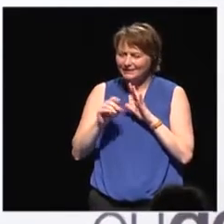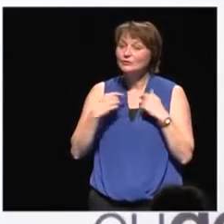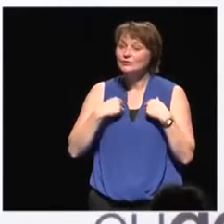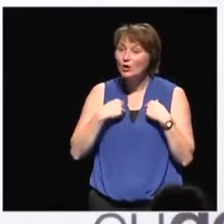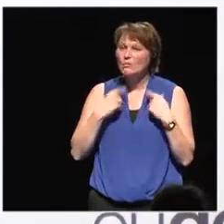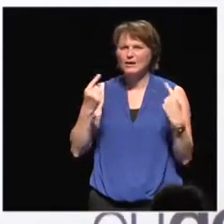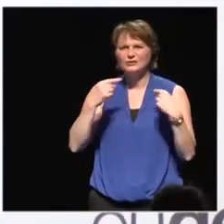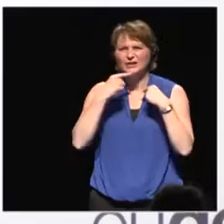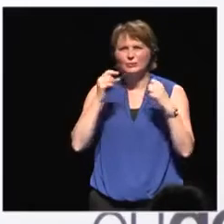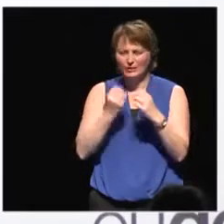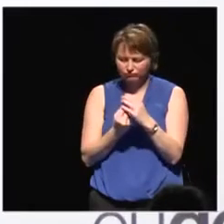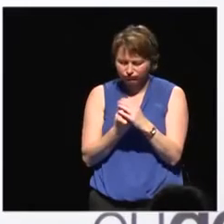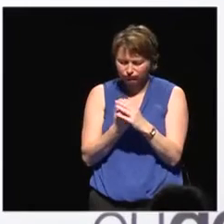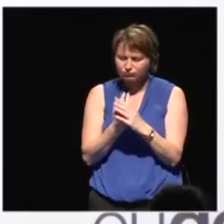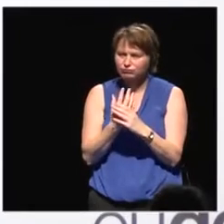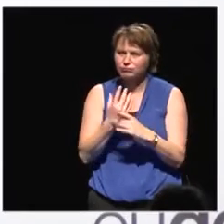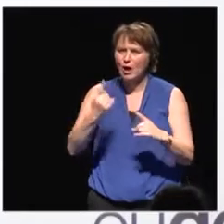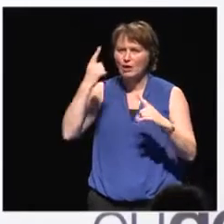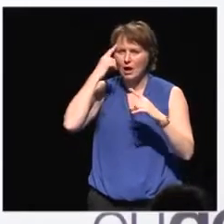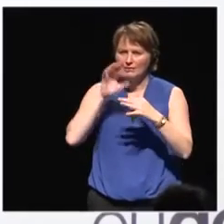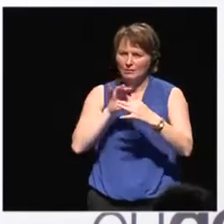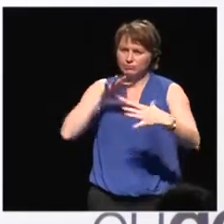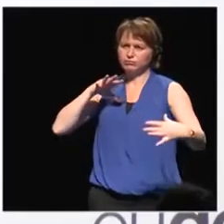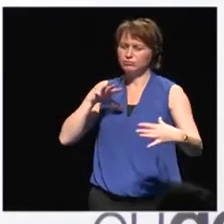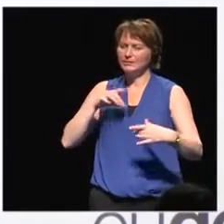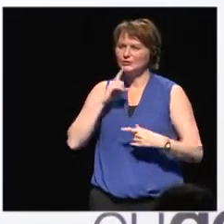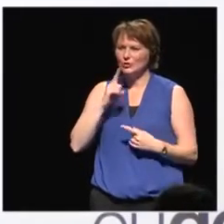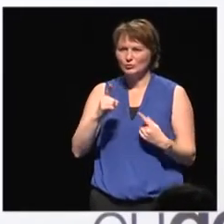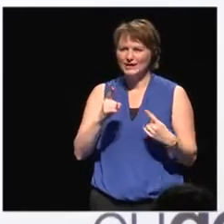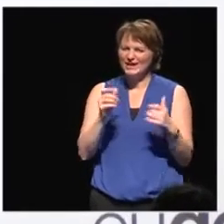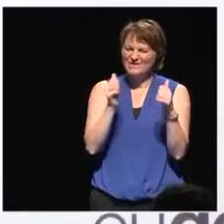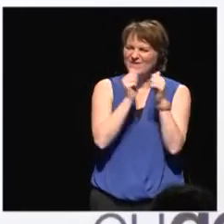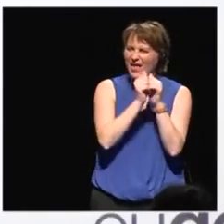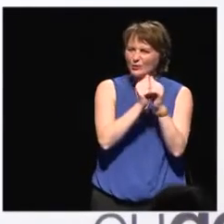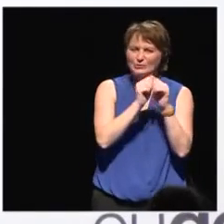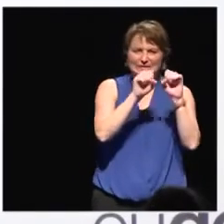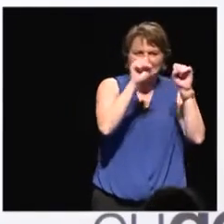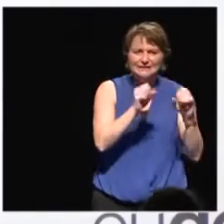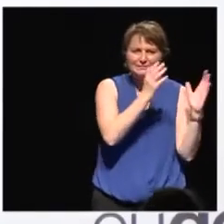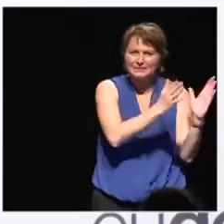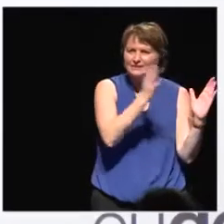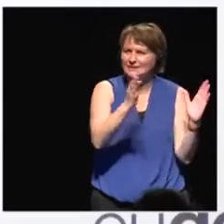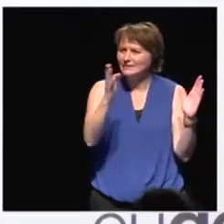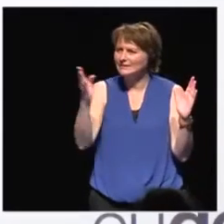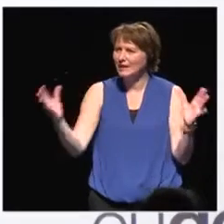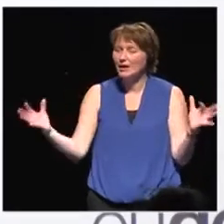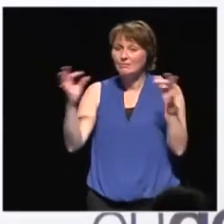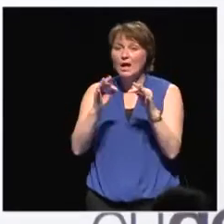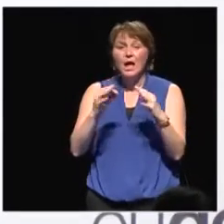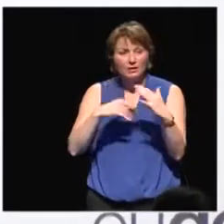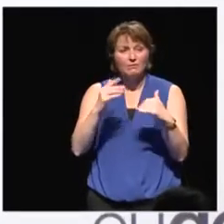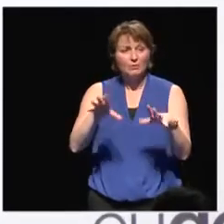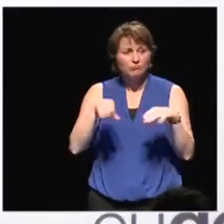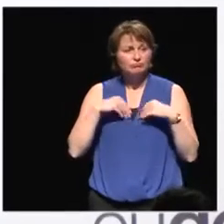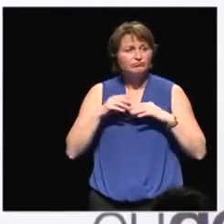dissonance, which is very important, and inconsistency in our value systems. And be comfortable with that.